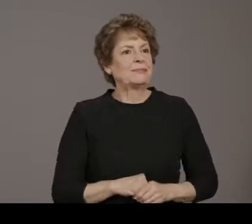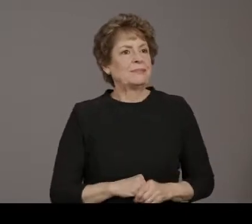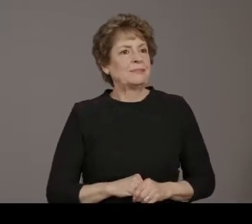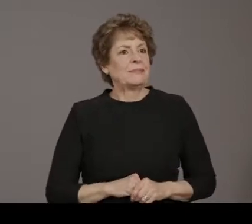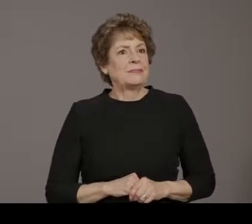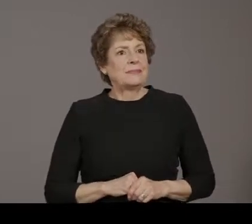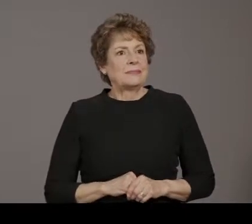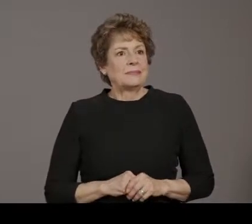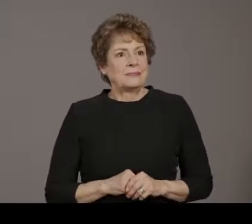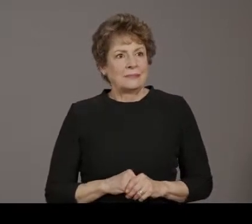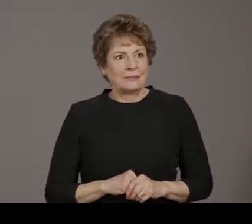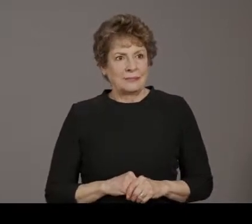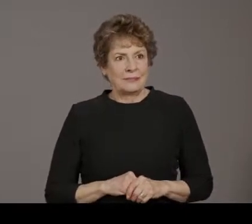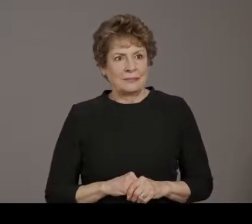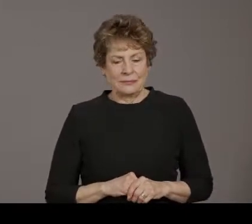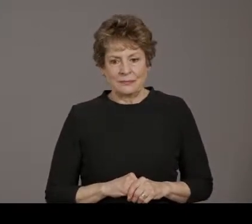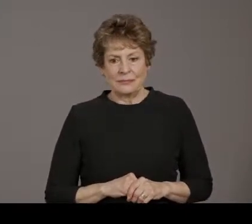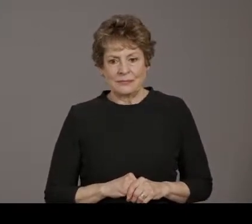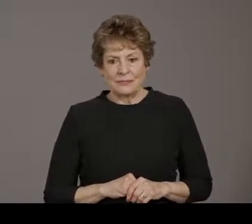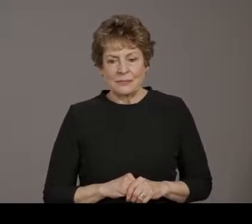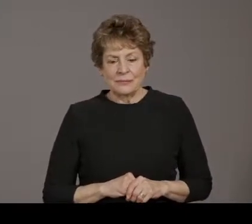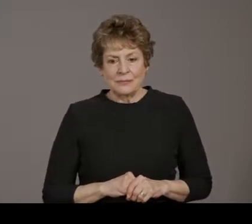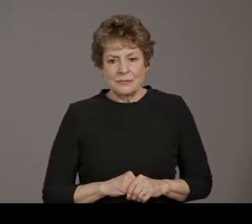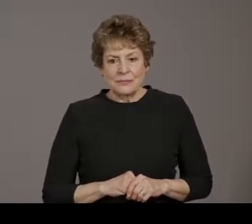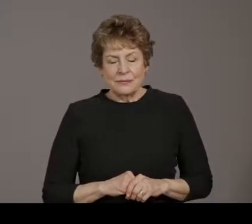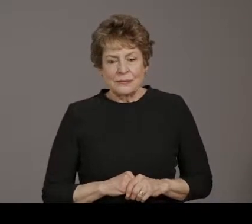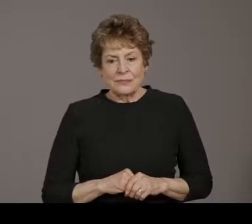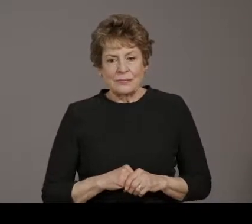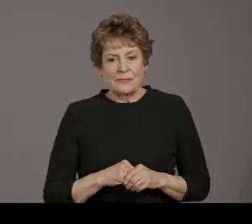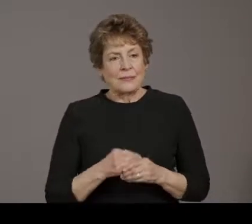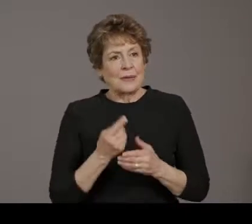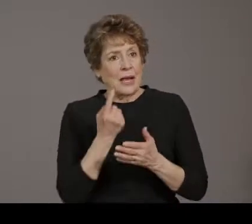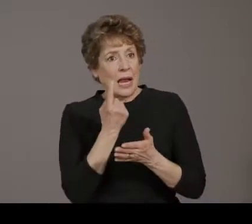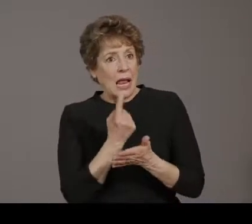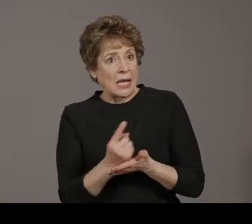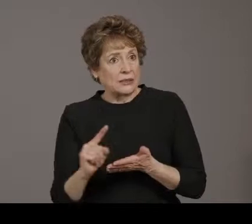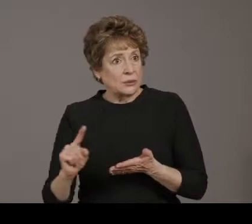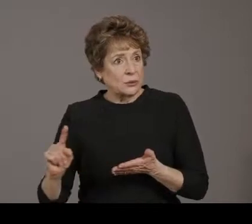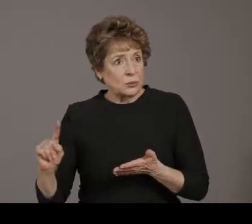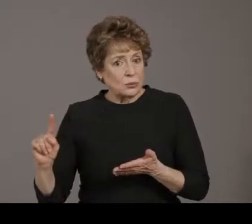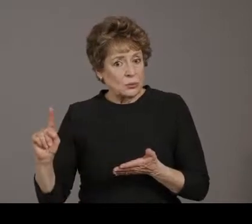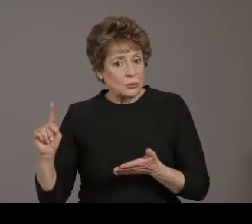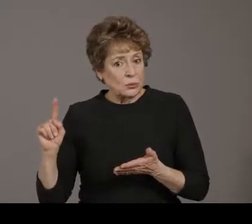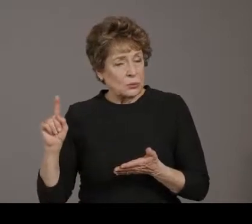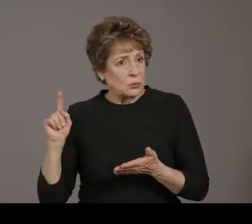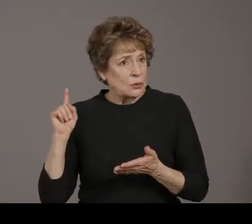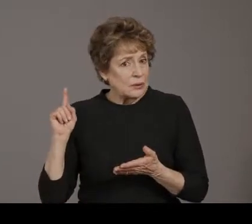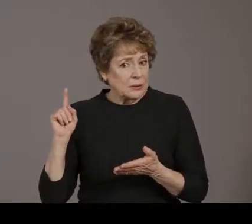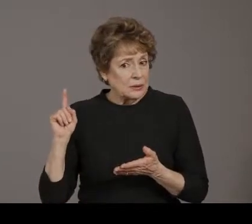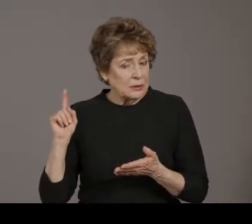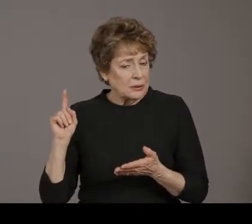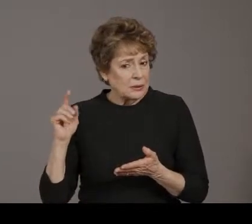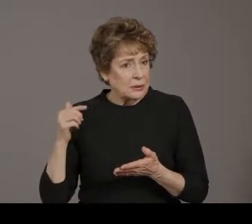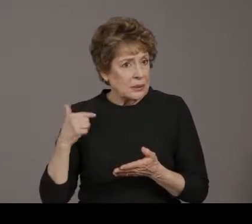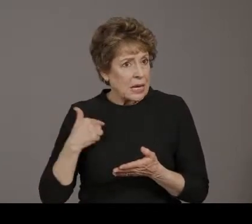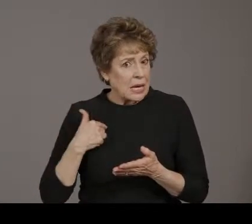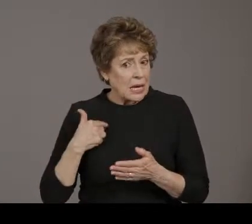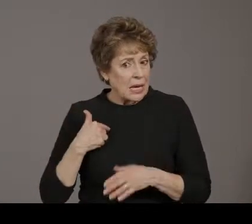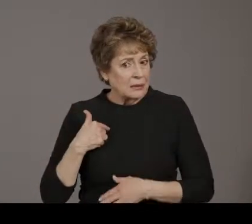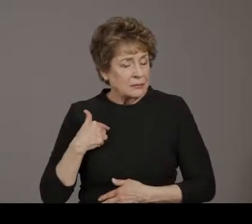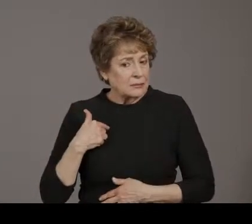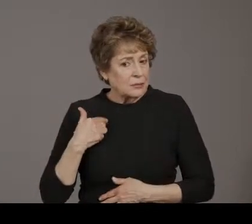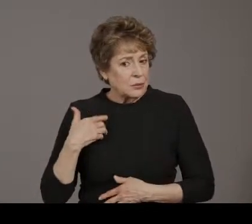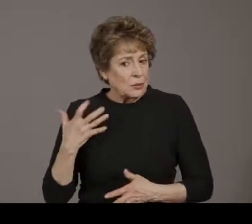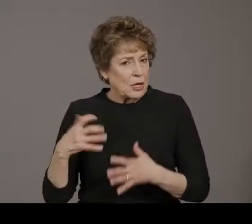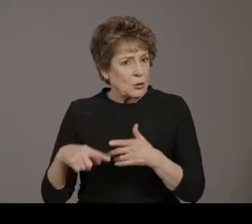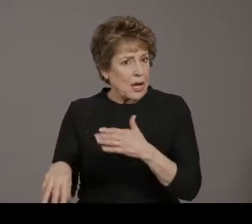So last week we've we continue to look to add vaccine administration sites here in